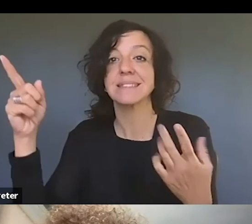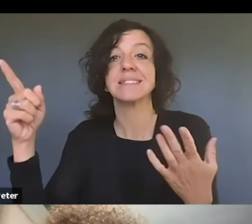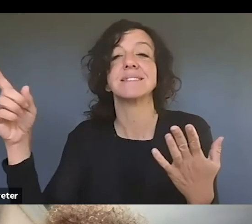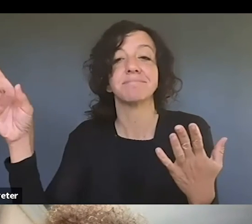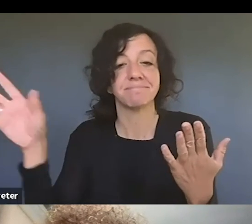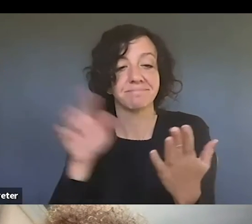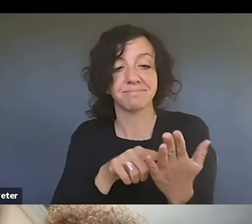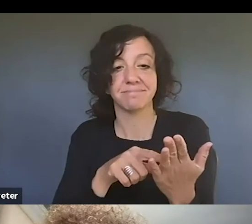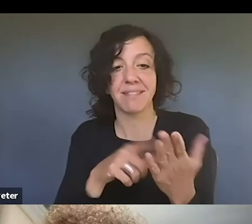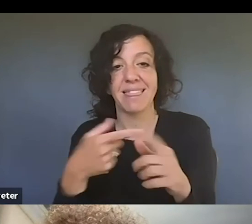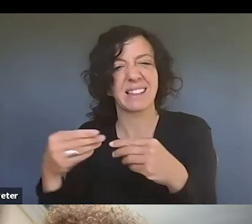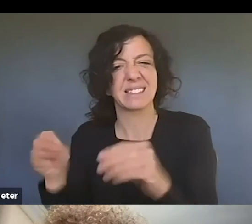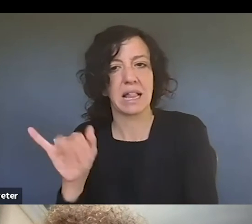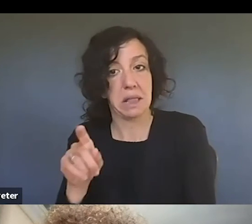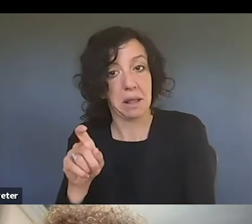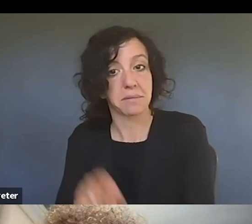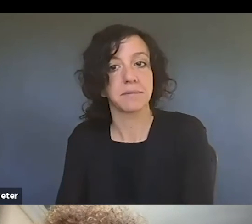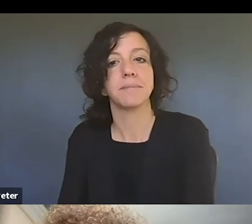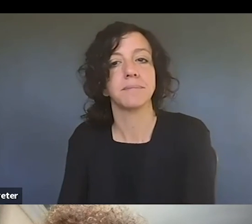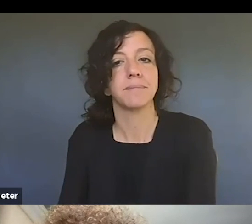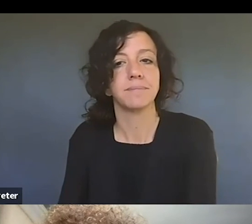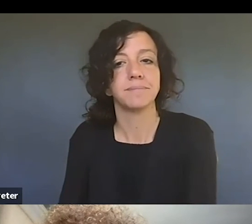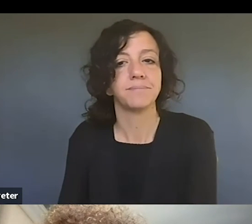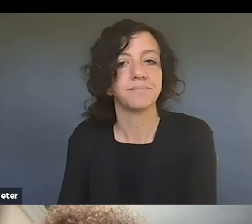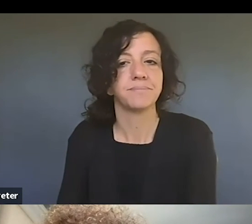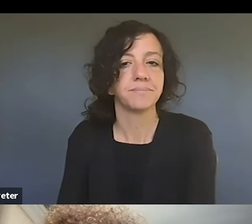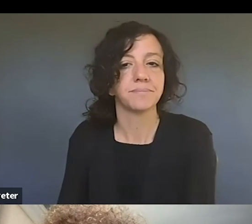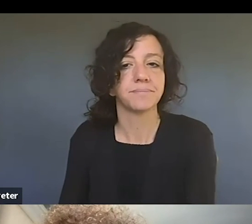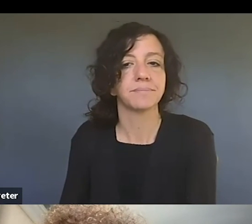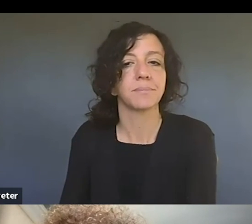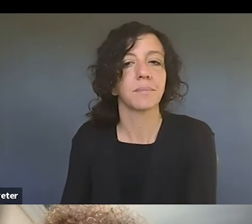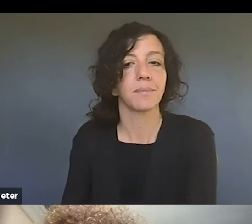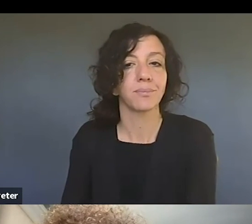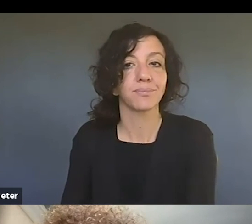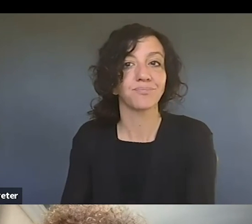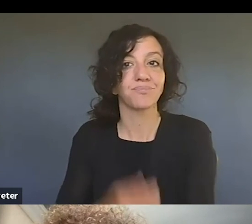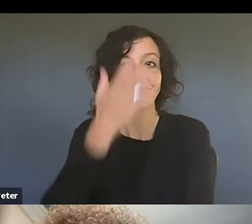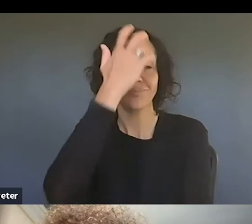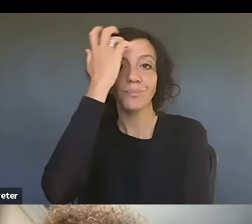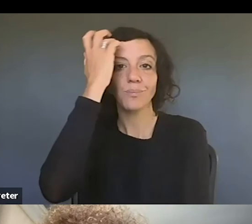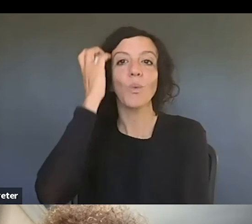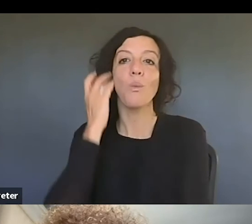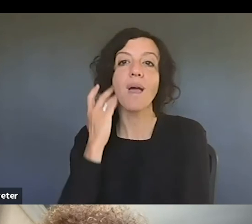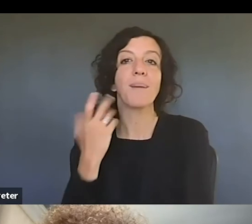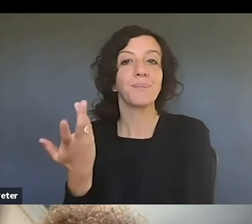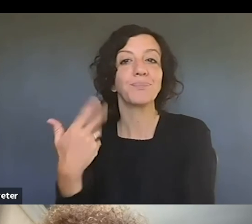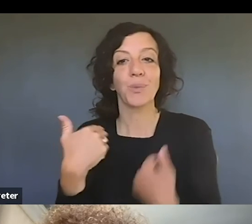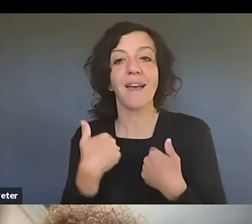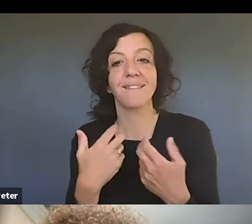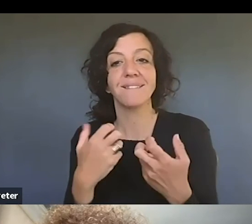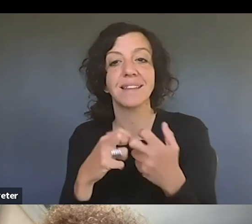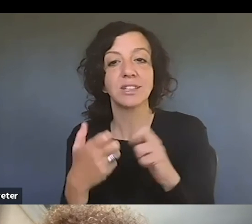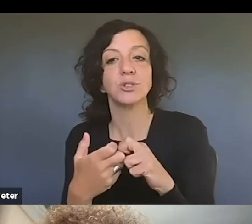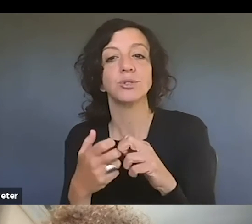So there are issues, you know, related to, uh, right of